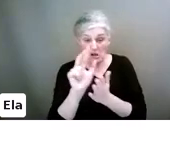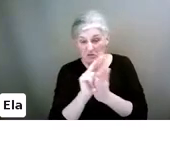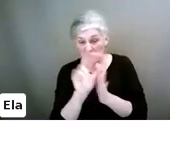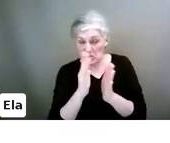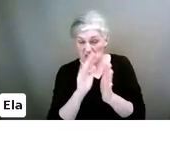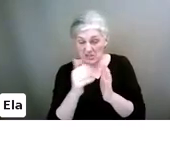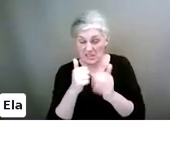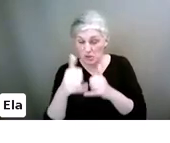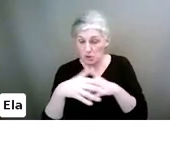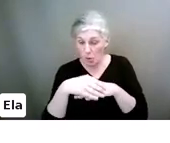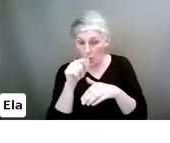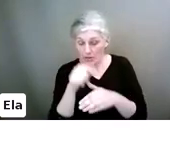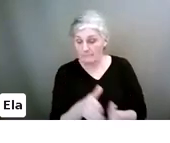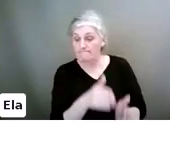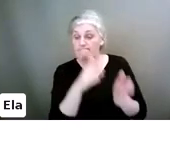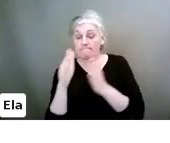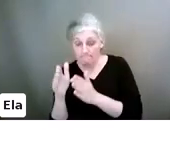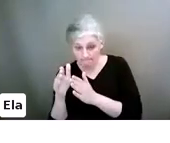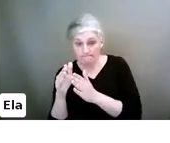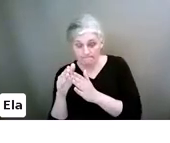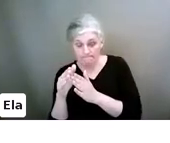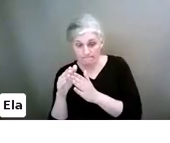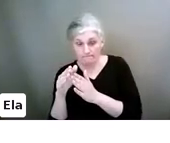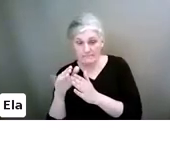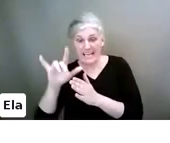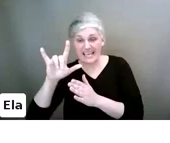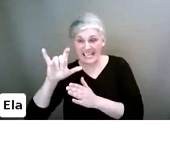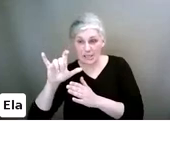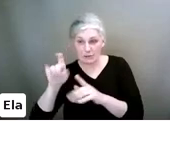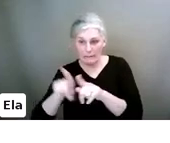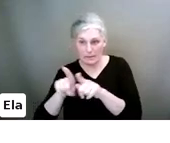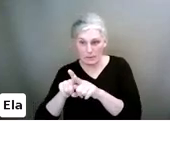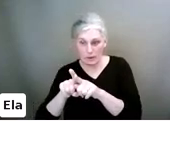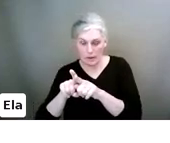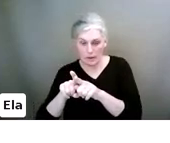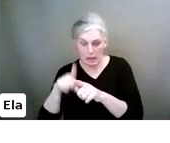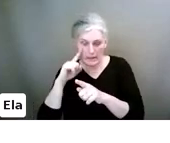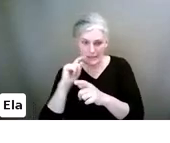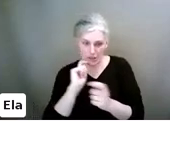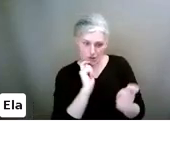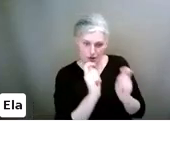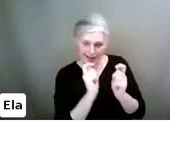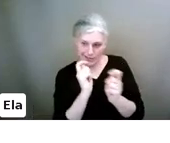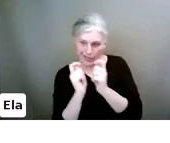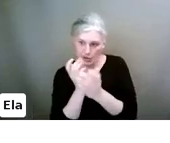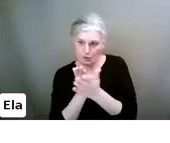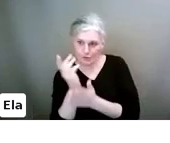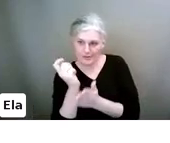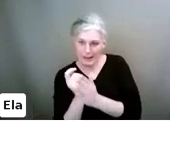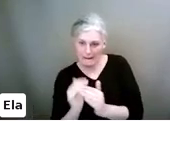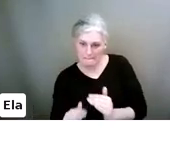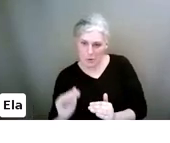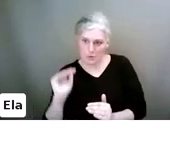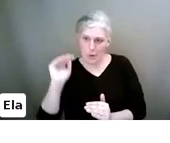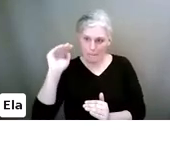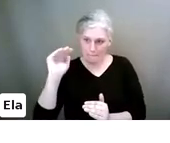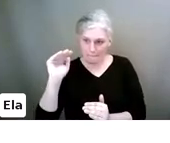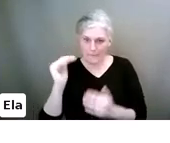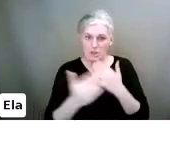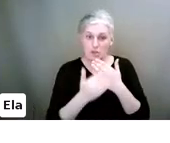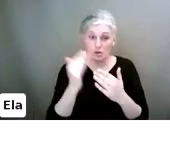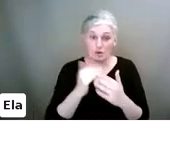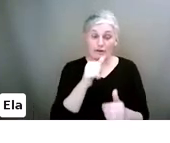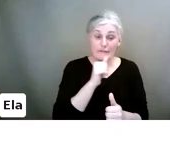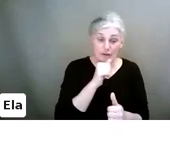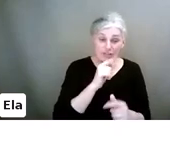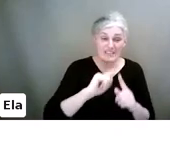and then Instagram as well. But you can see how it evolved over time. So young people in general introduced, there's games